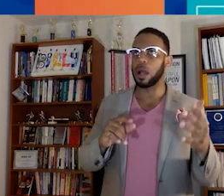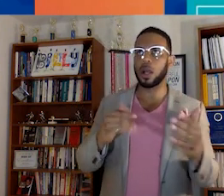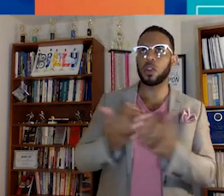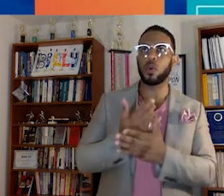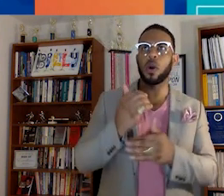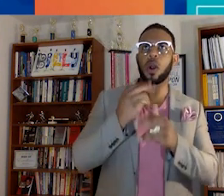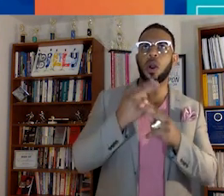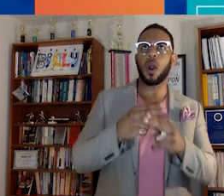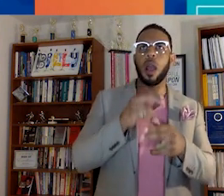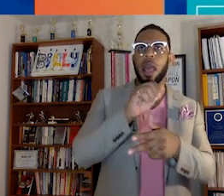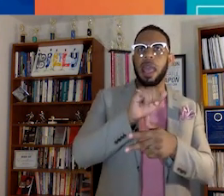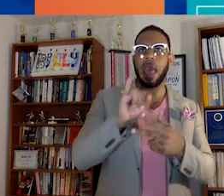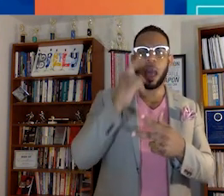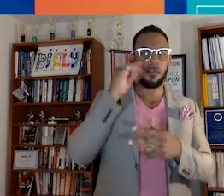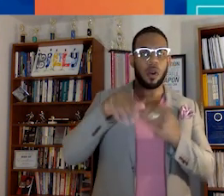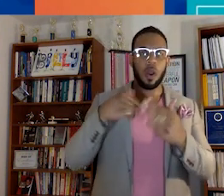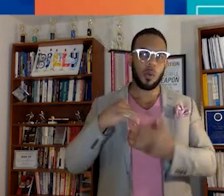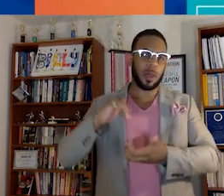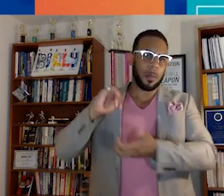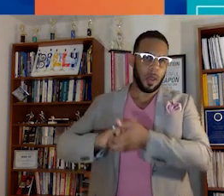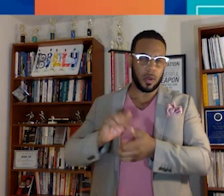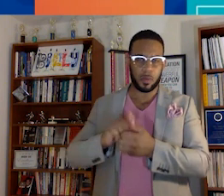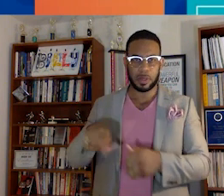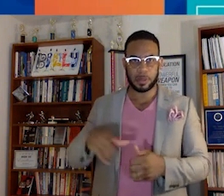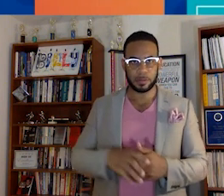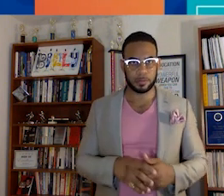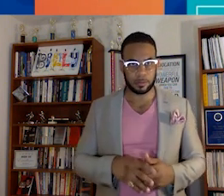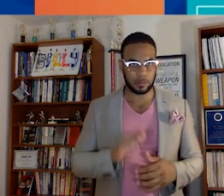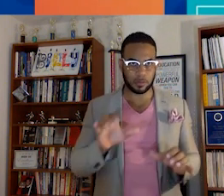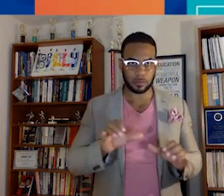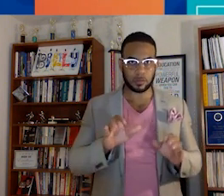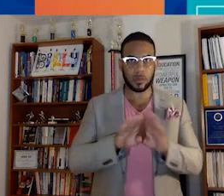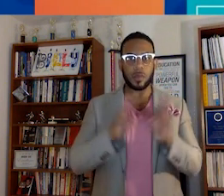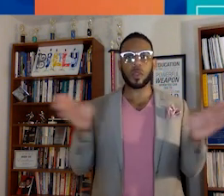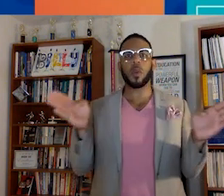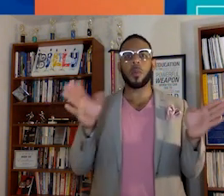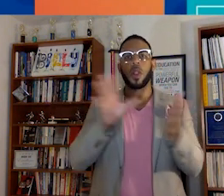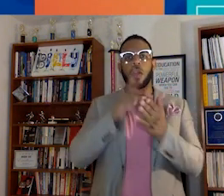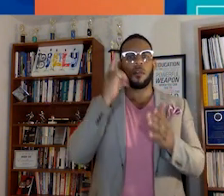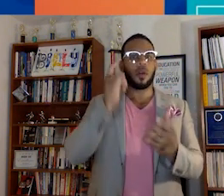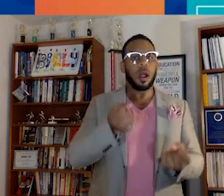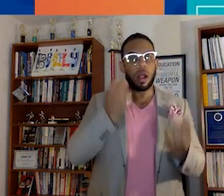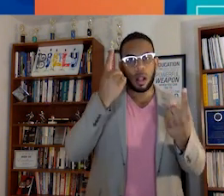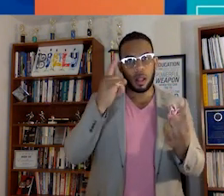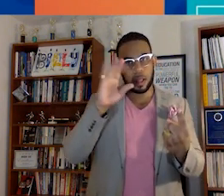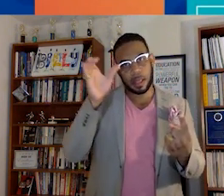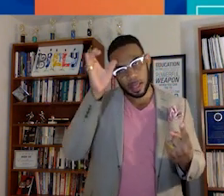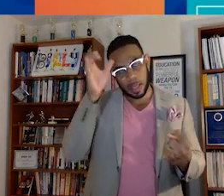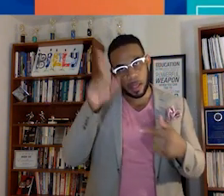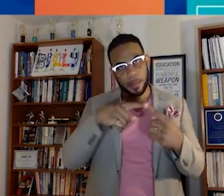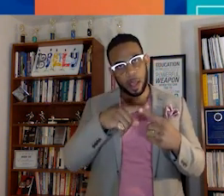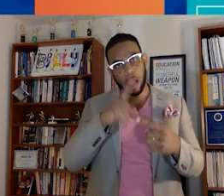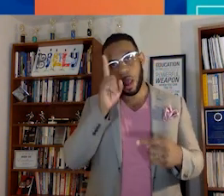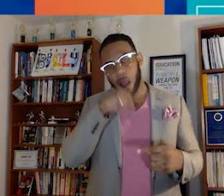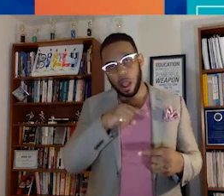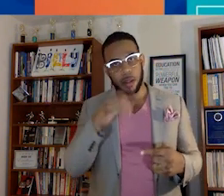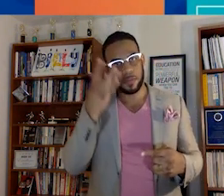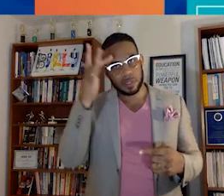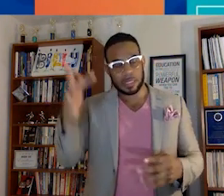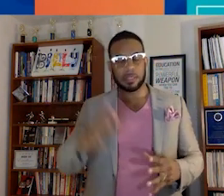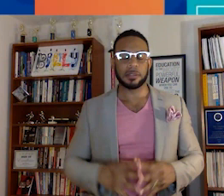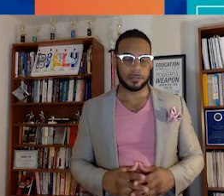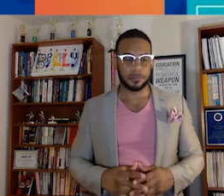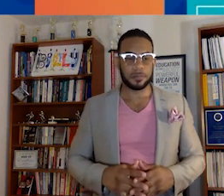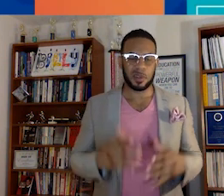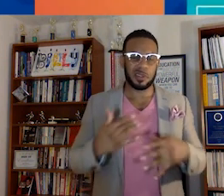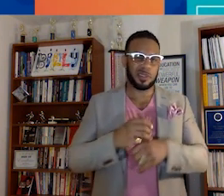one, AI for All, which we partner with, that does open learning for understanding concepts about artificial intelligence.